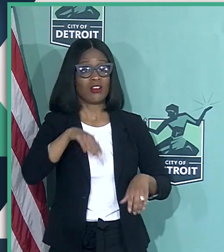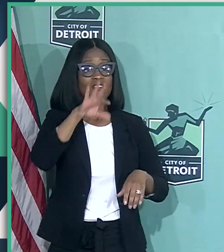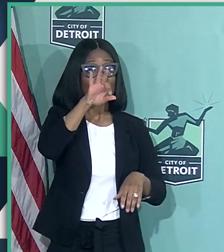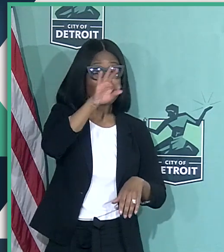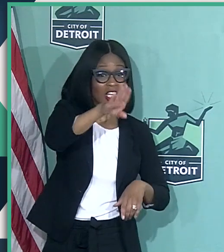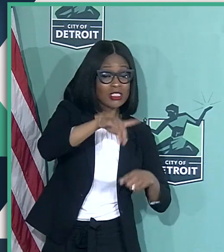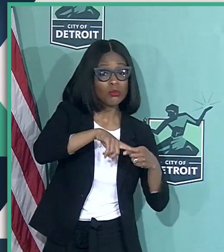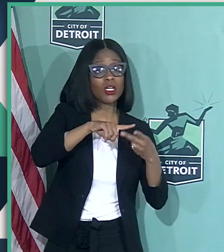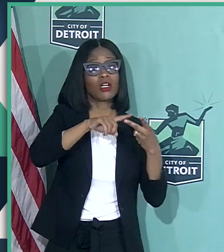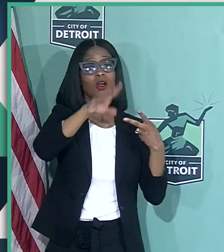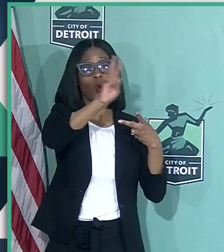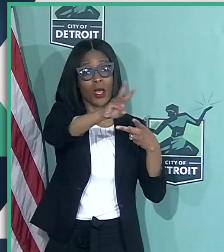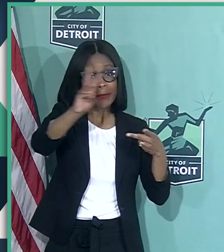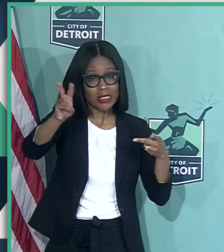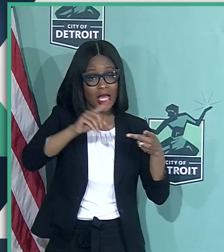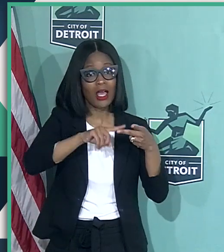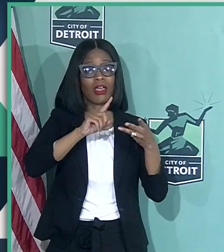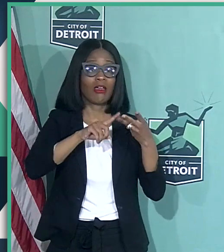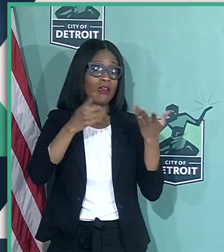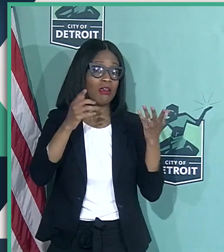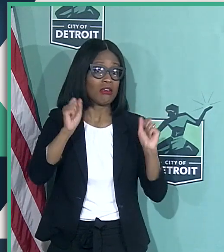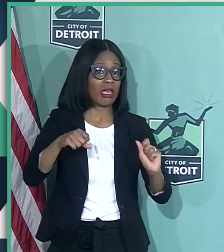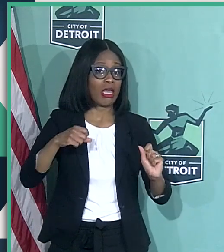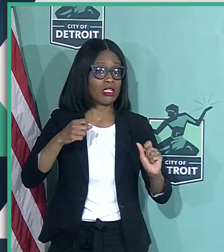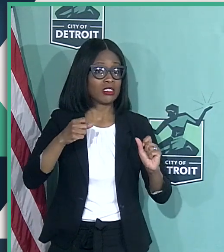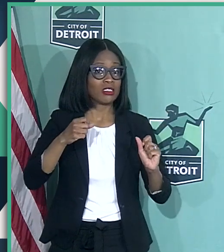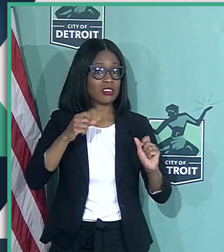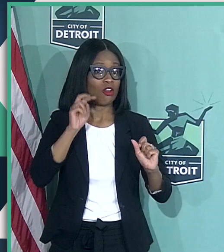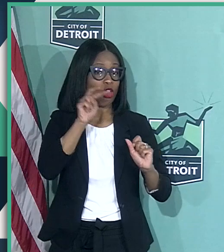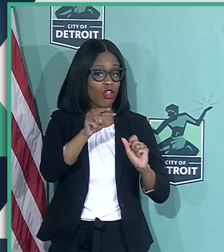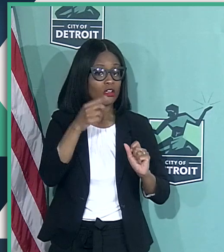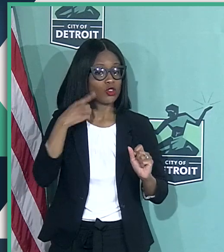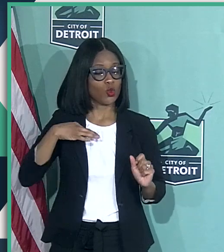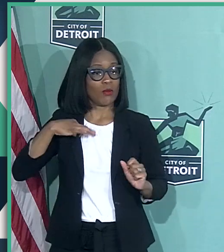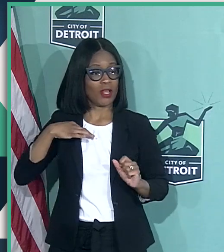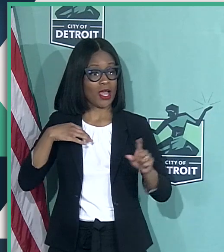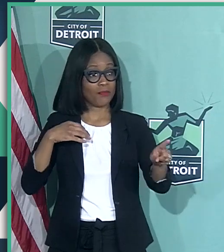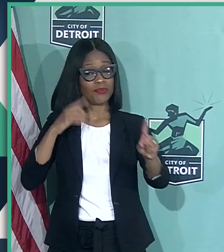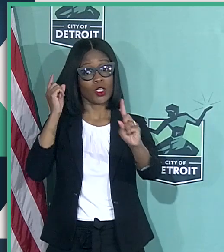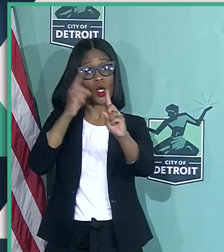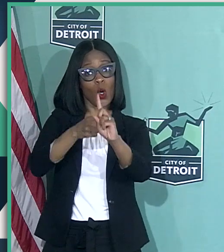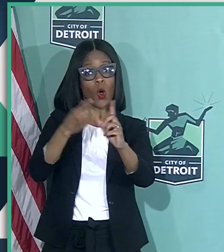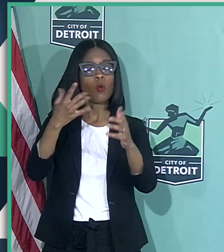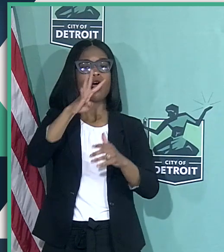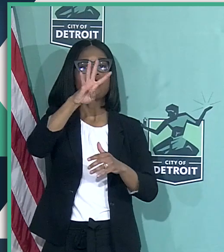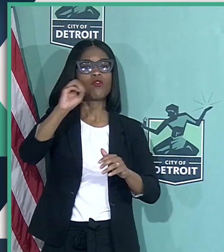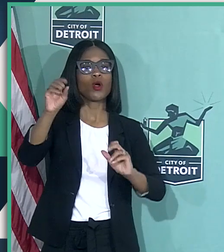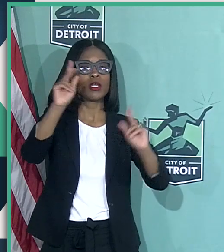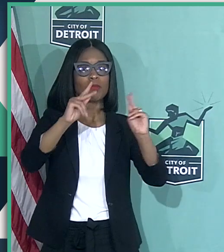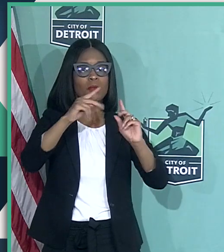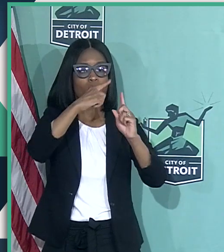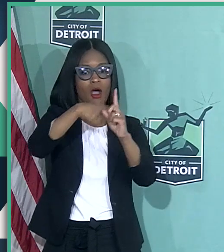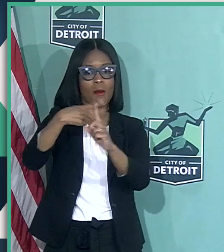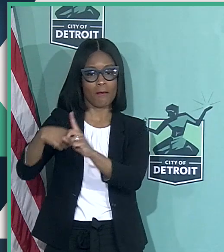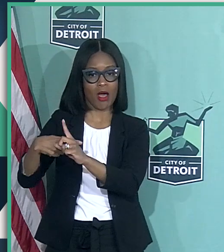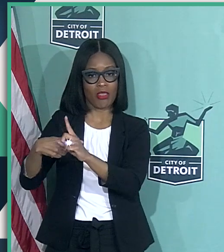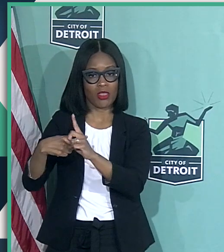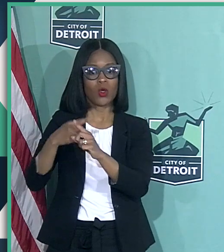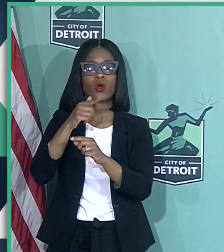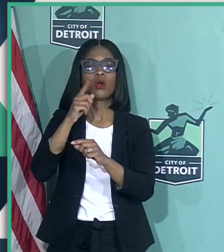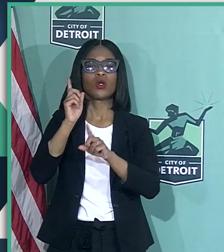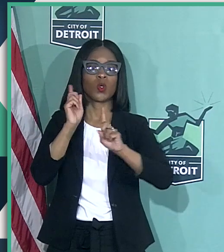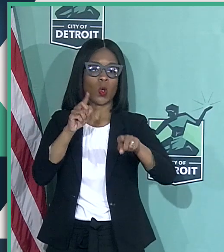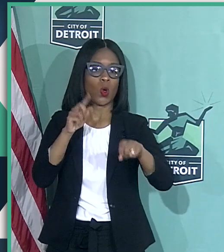yeah. Okay. Our goal is 40 people a month all year entering the academy.